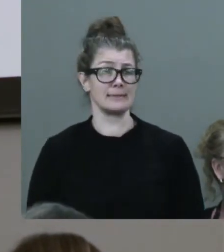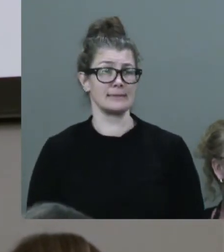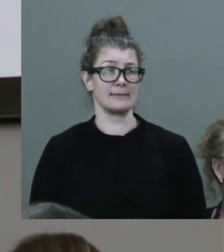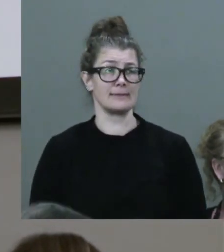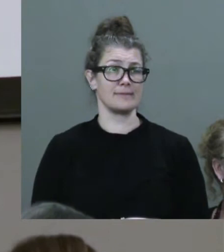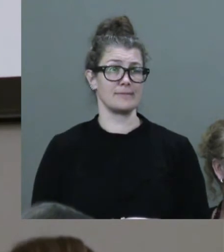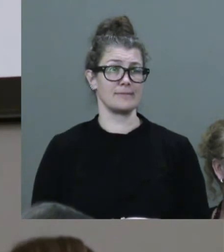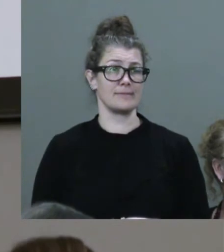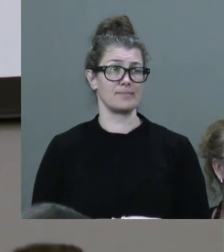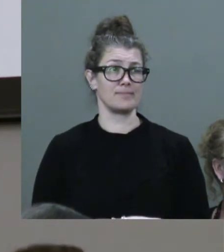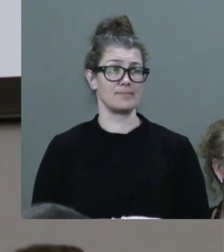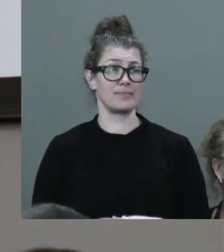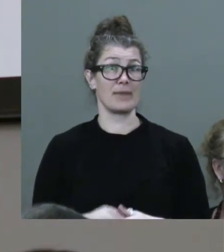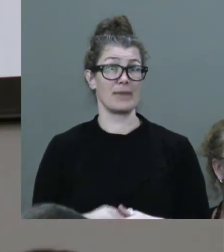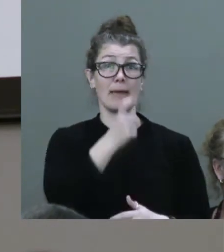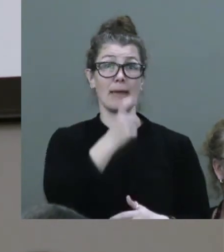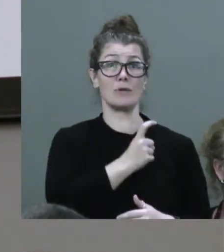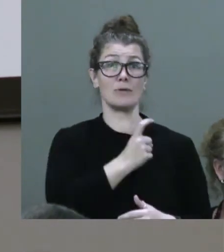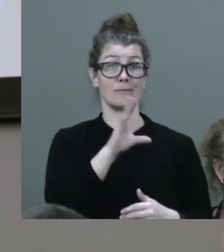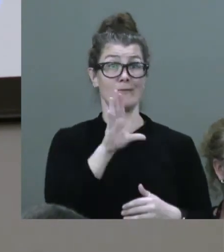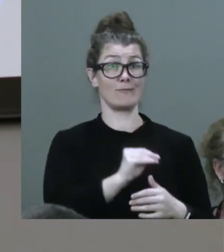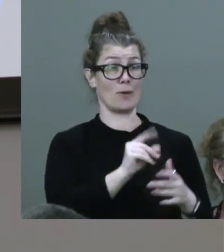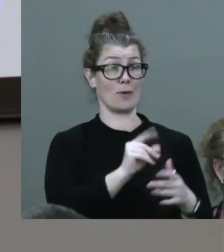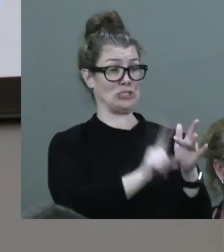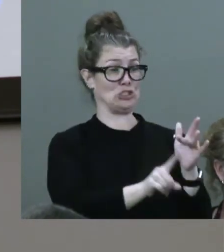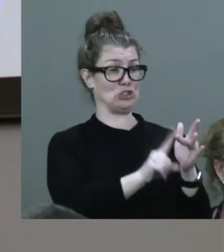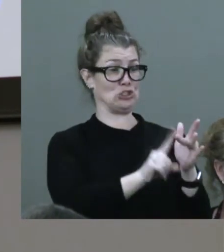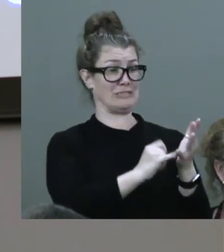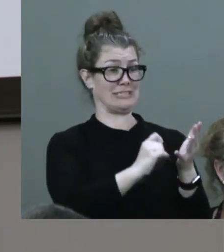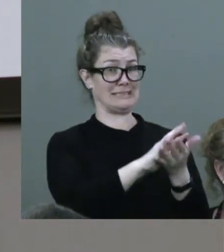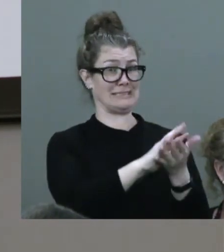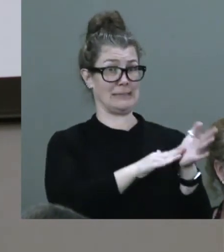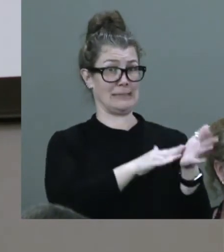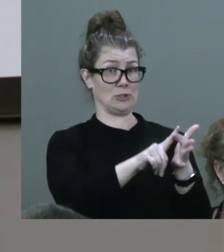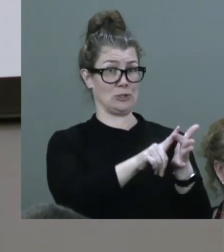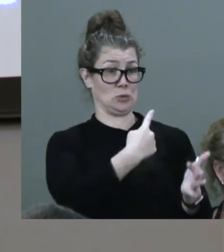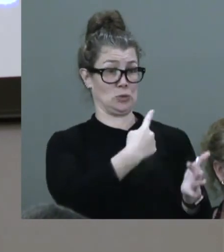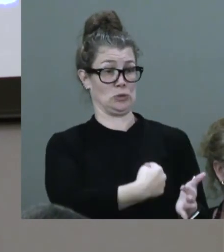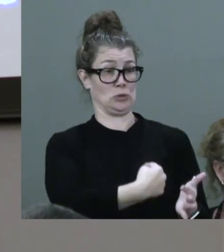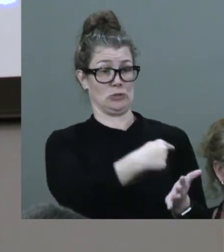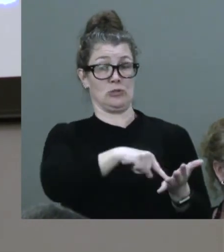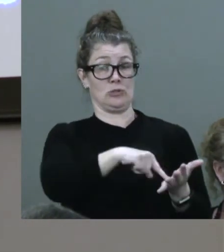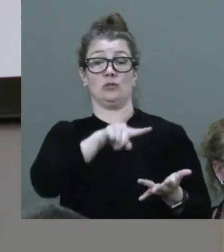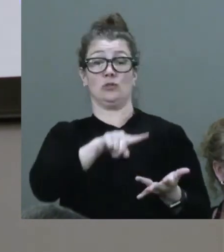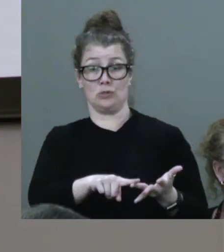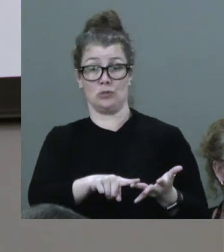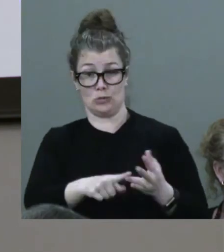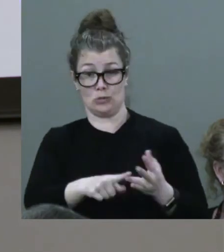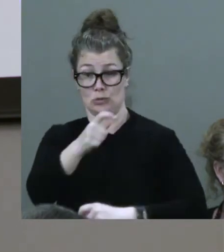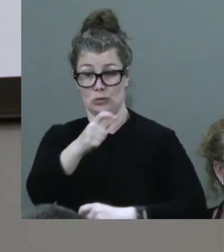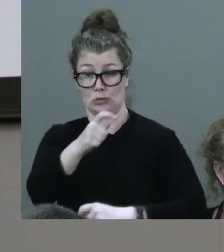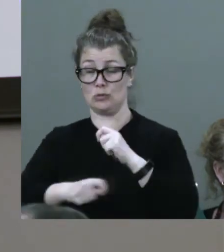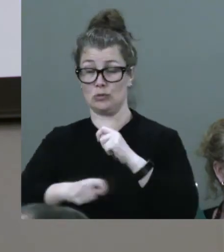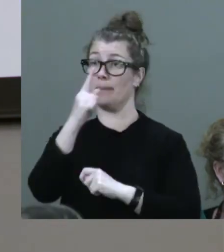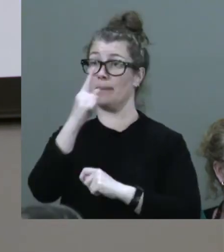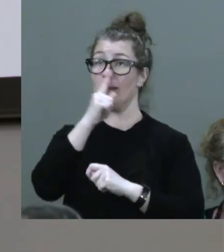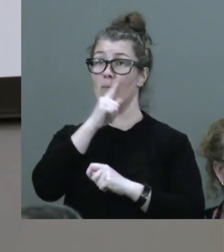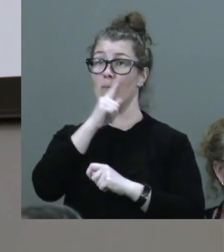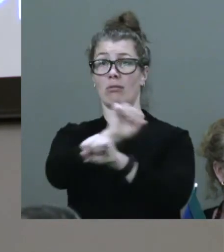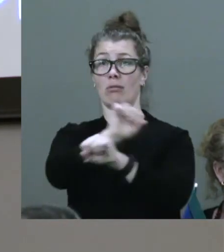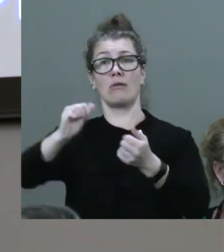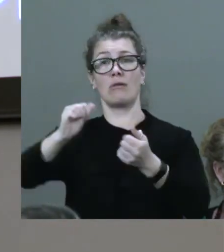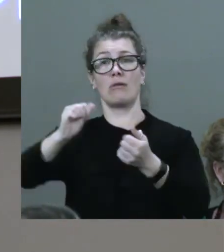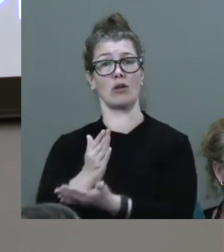drifted from an insurance scheme dedicated to the upholding of people's rights.